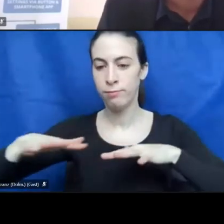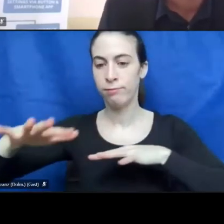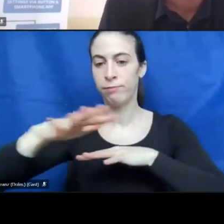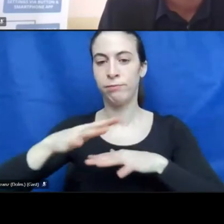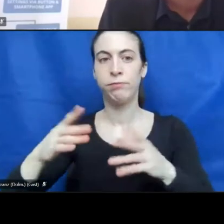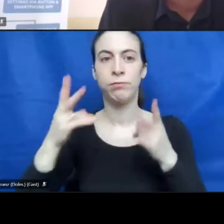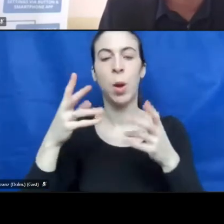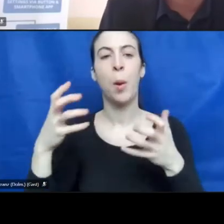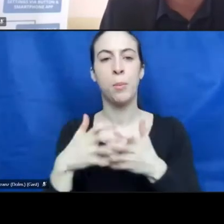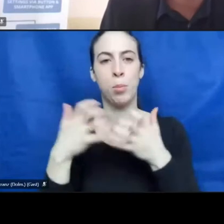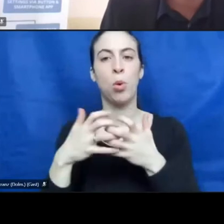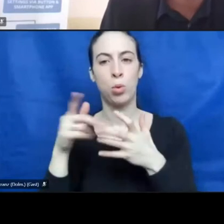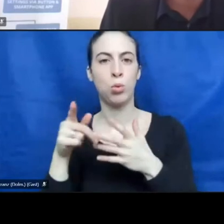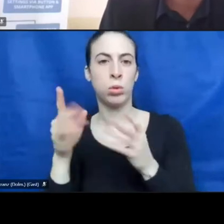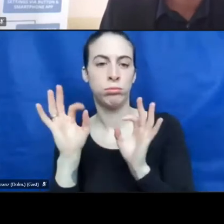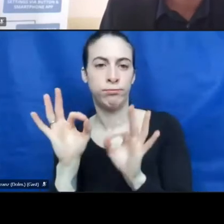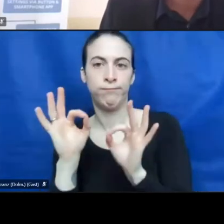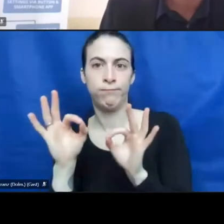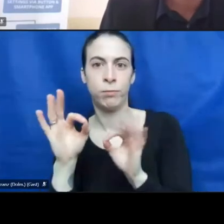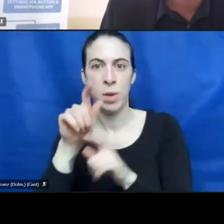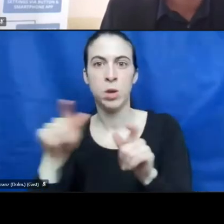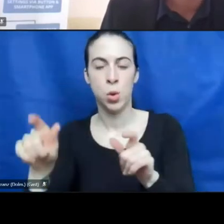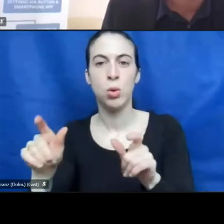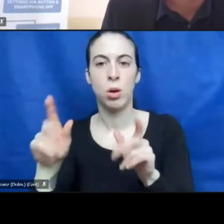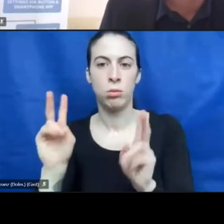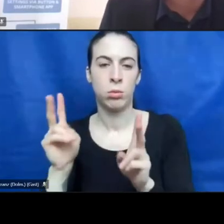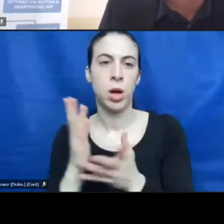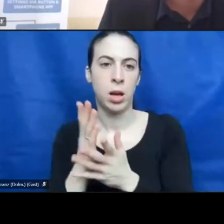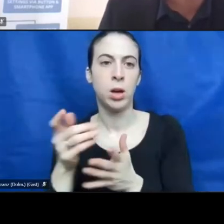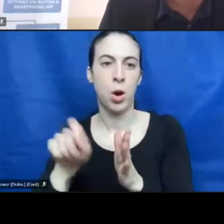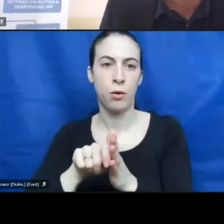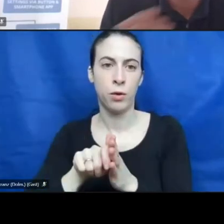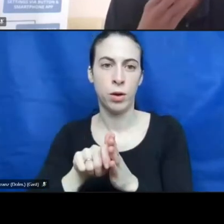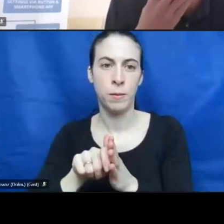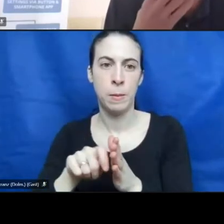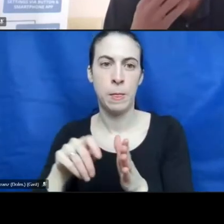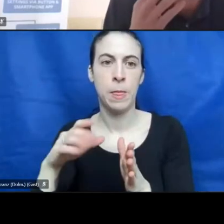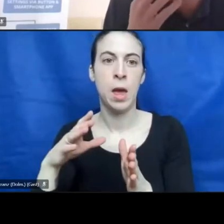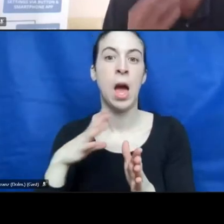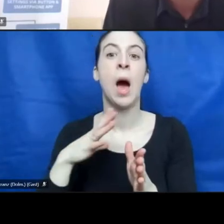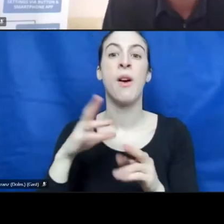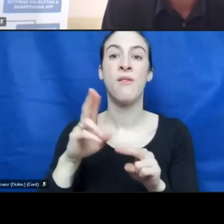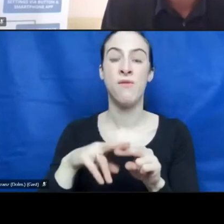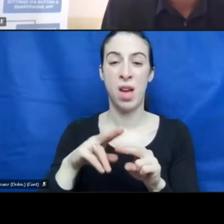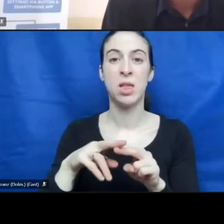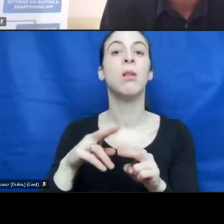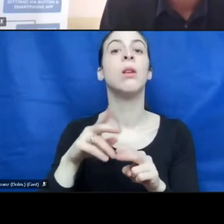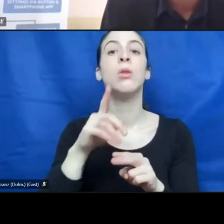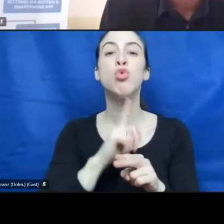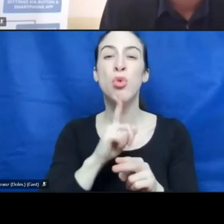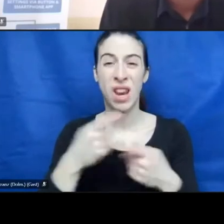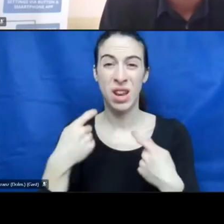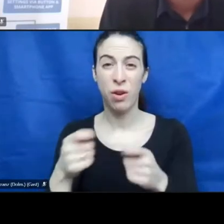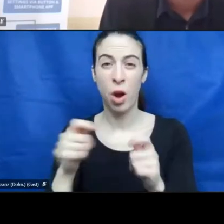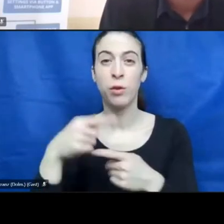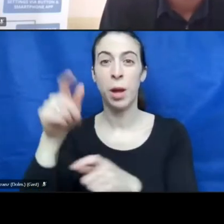is guaranteed. Otherwise, the population would try to supply illegally. For the